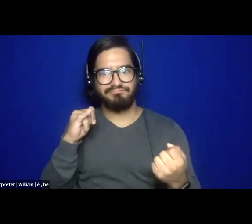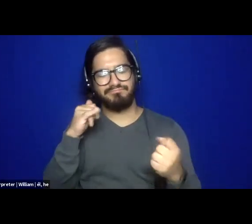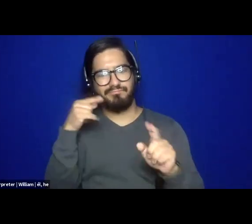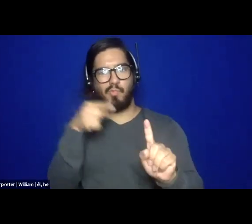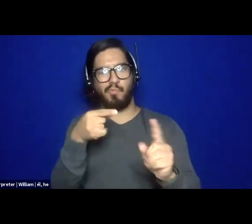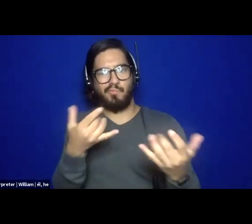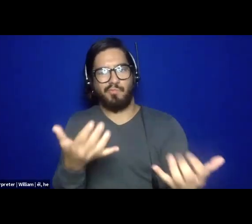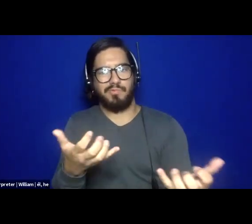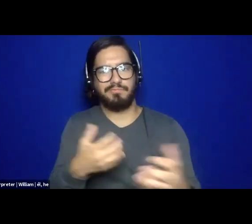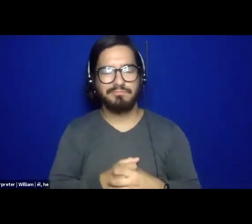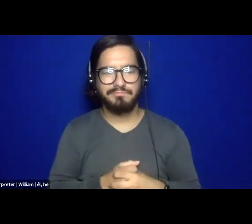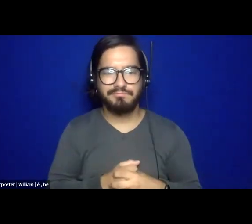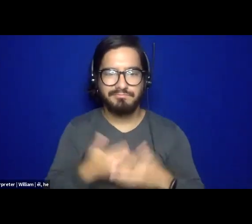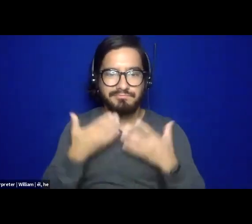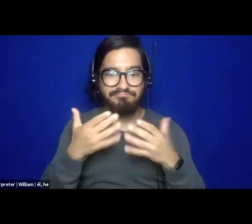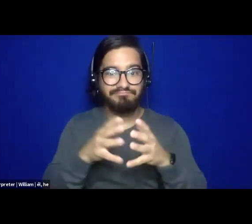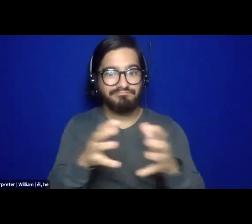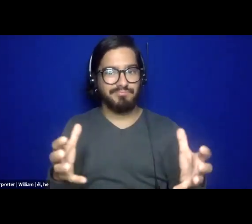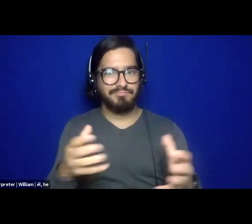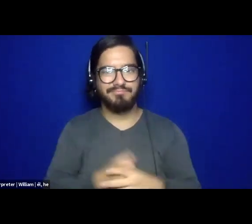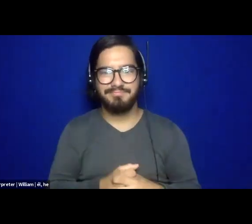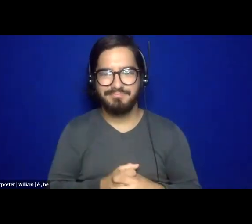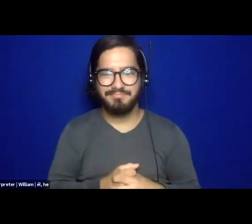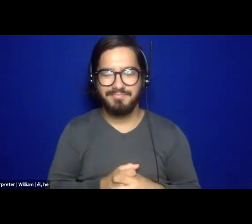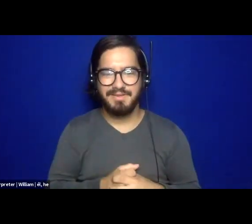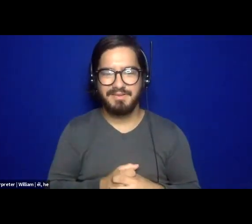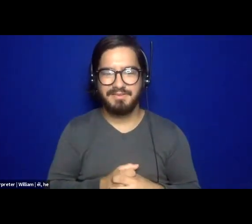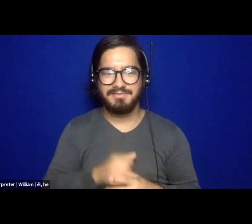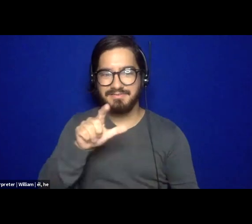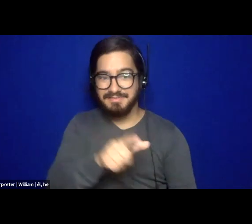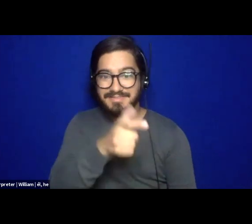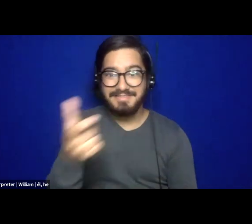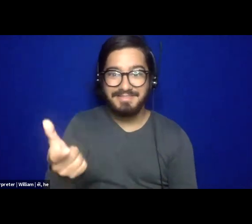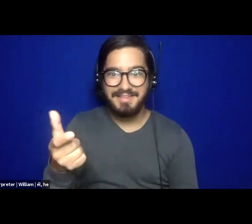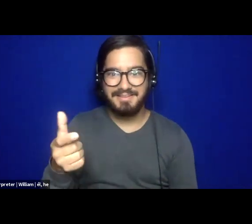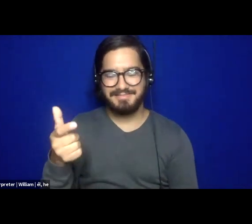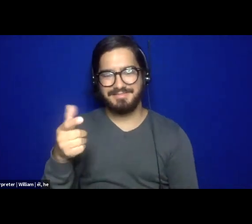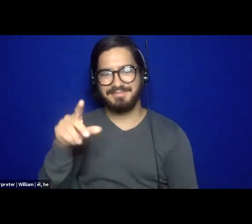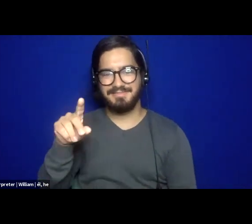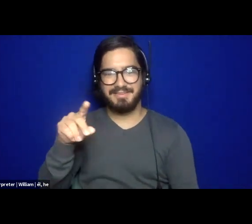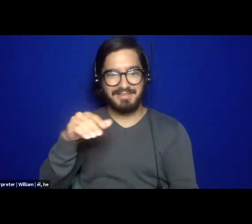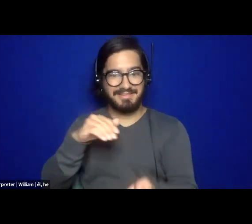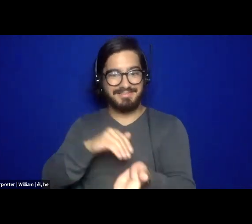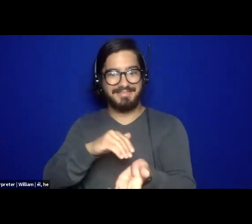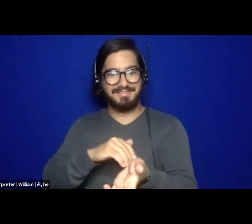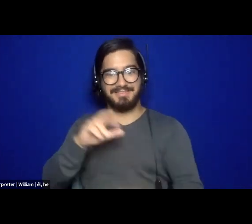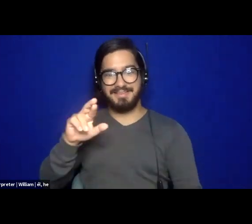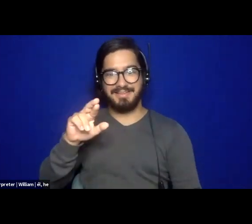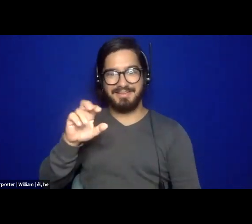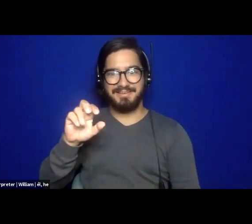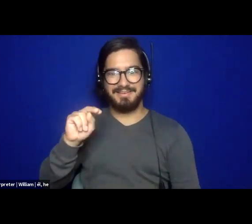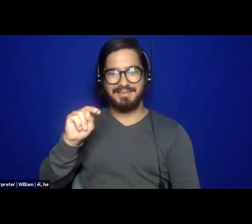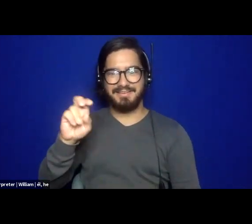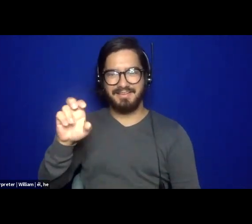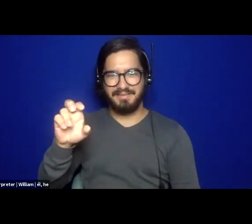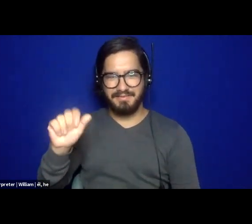Thank you so much for that. And next, if we can have Dr. Renea introduce yourself.